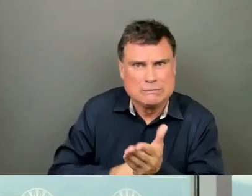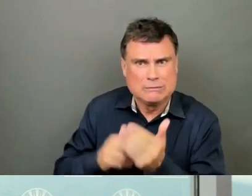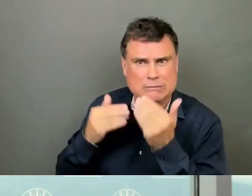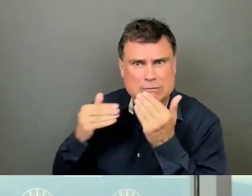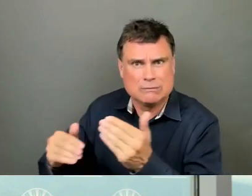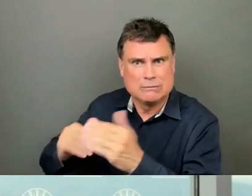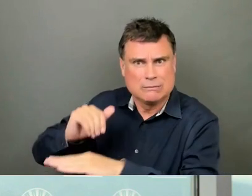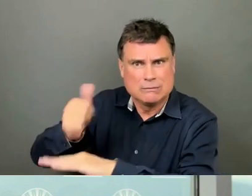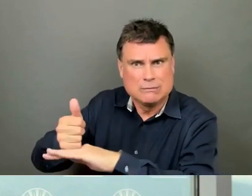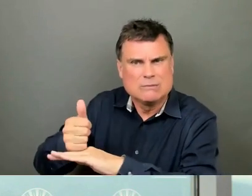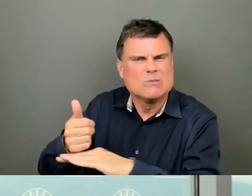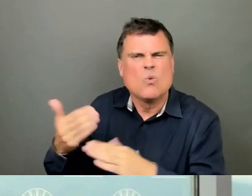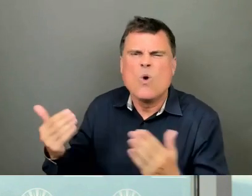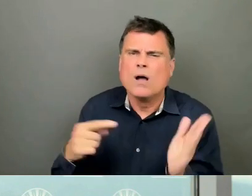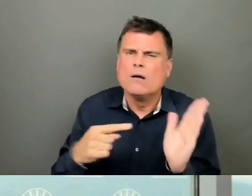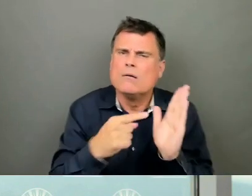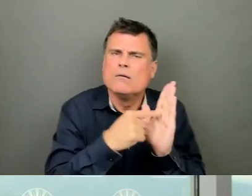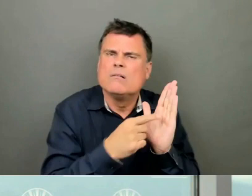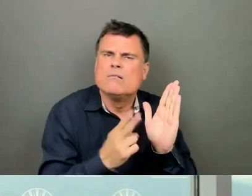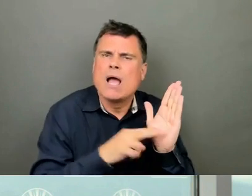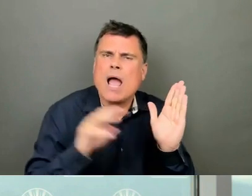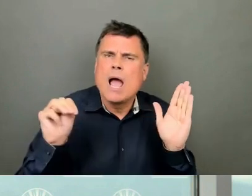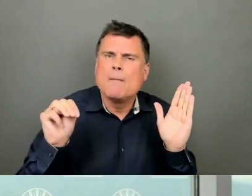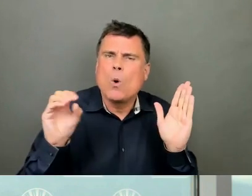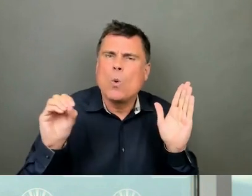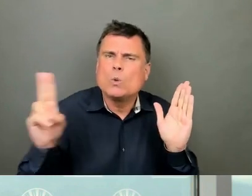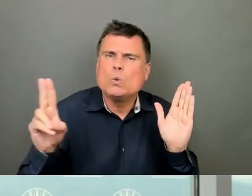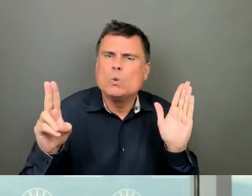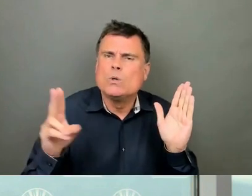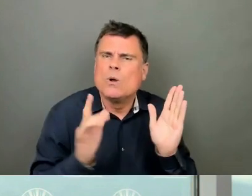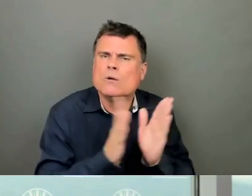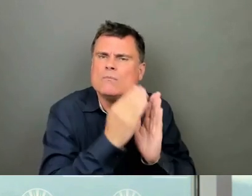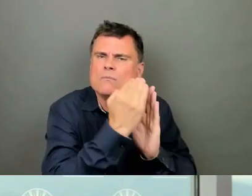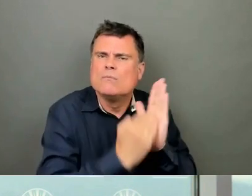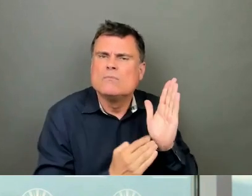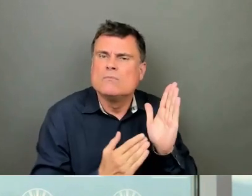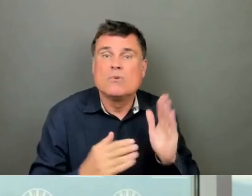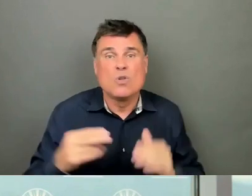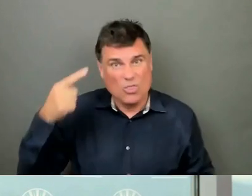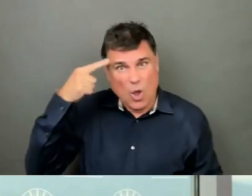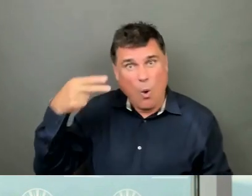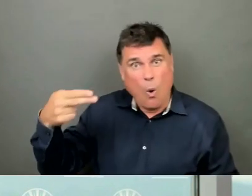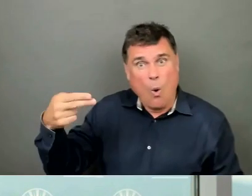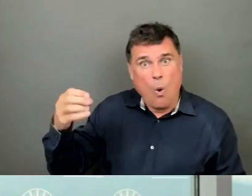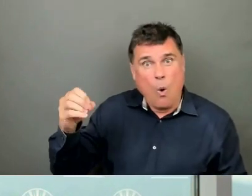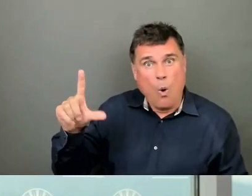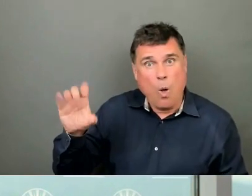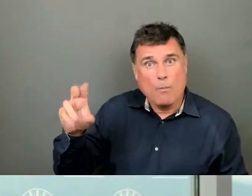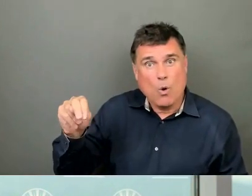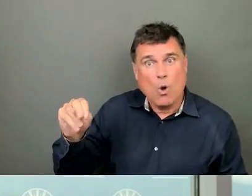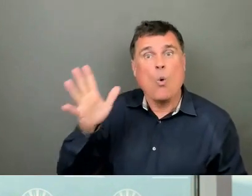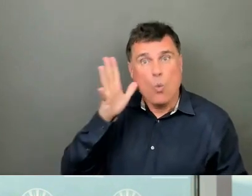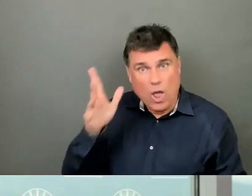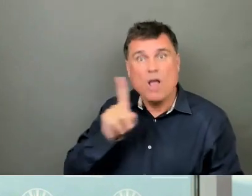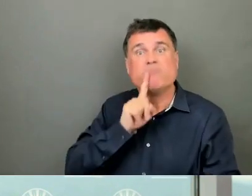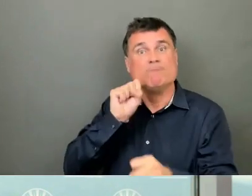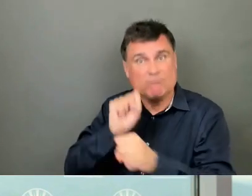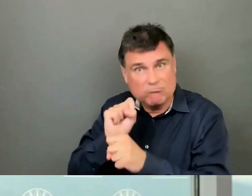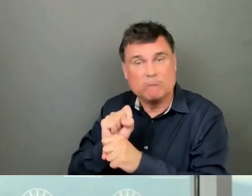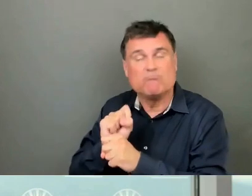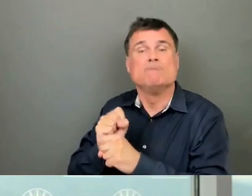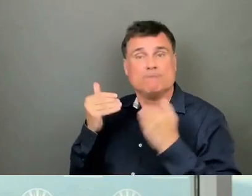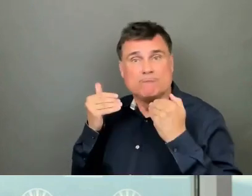some of the actions are in the MOU? And do you feel optimistic that Holborn is now going to stick with what they say they're going to do?